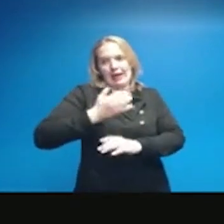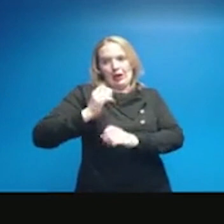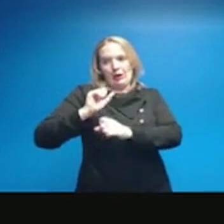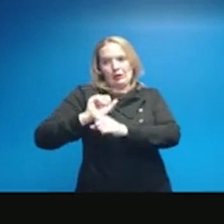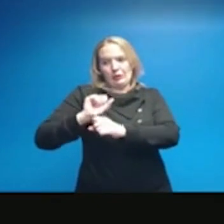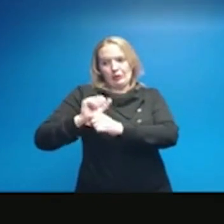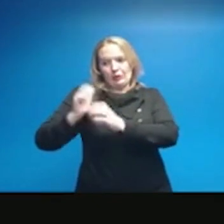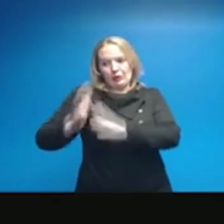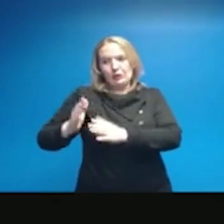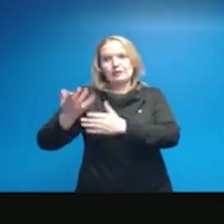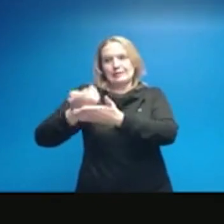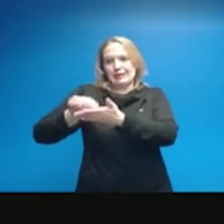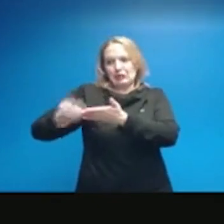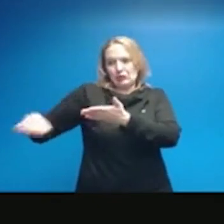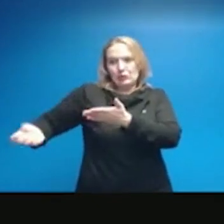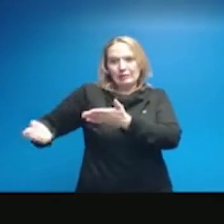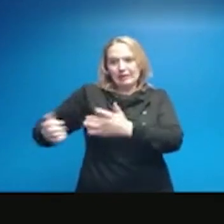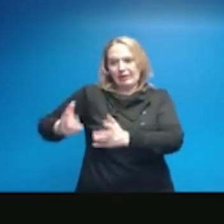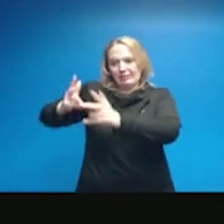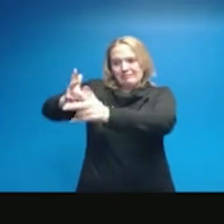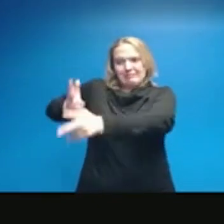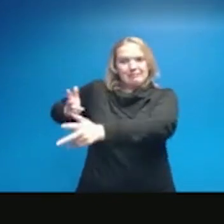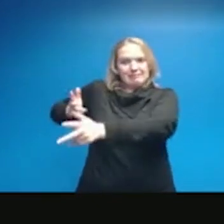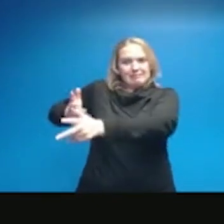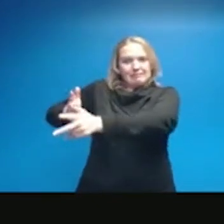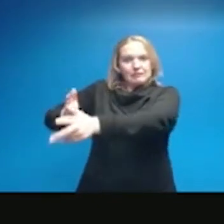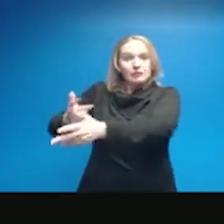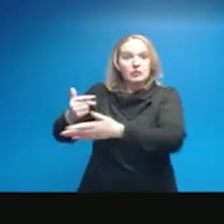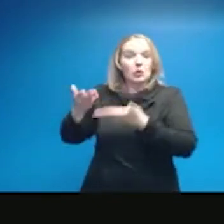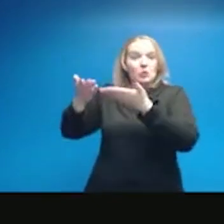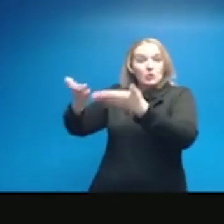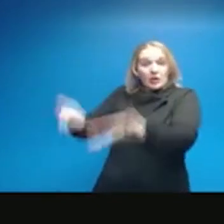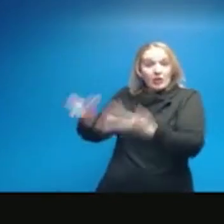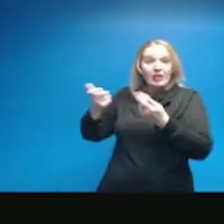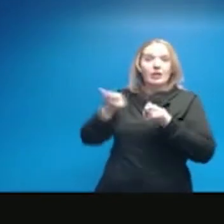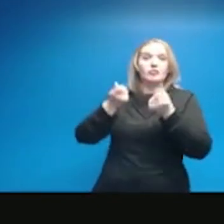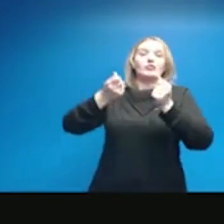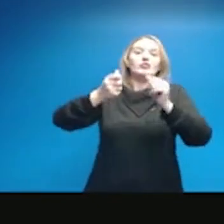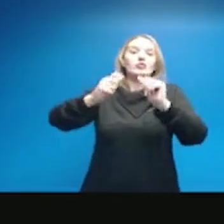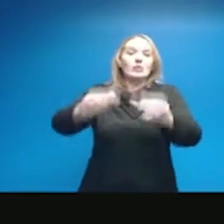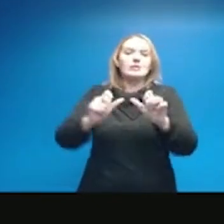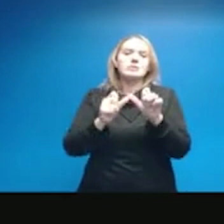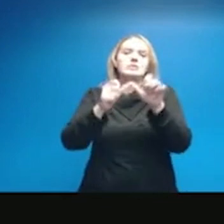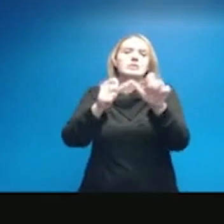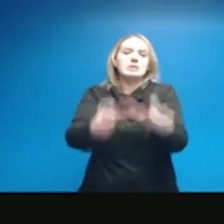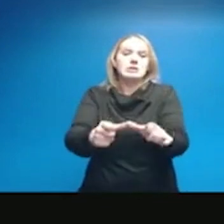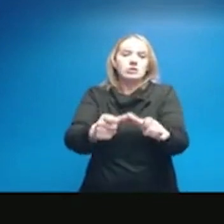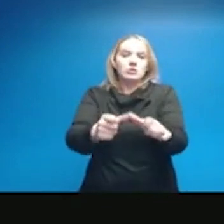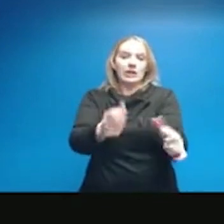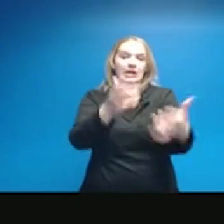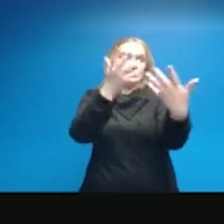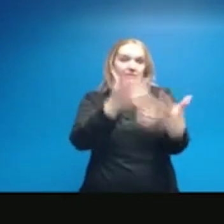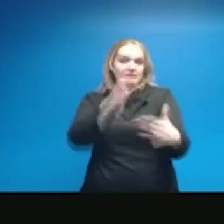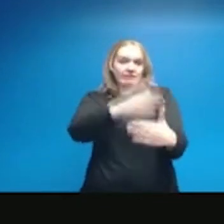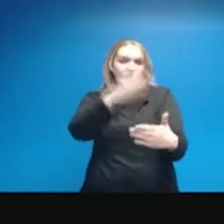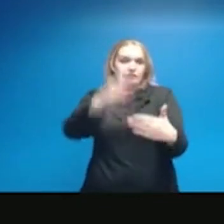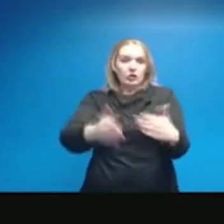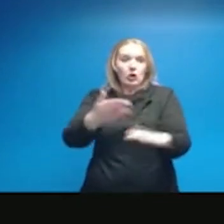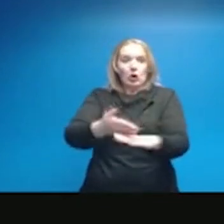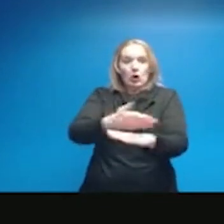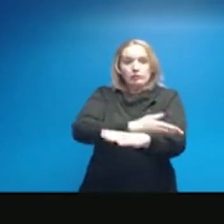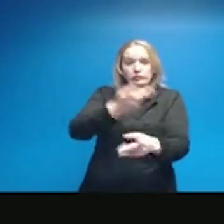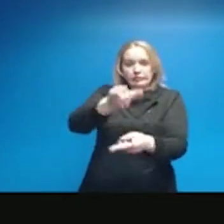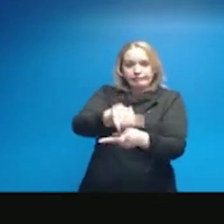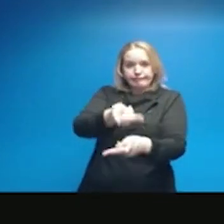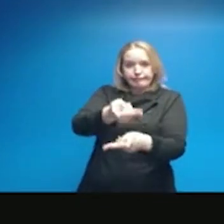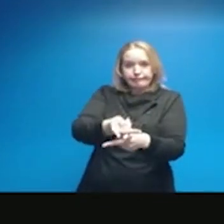equipment is and our vehicles. We are out there to try to continue and to complete our pretreatment activities.